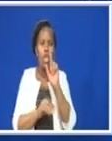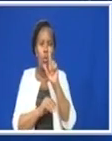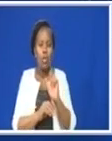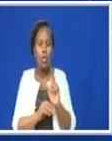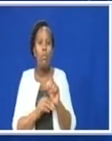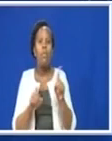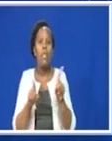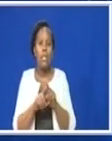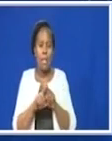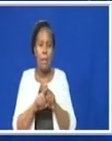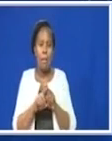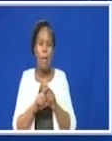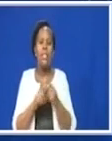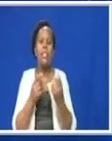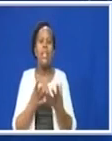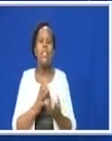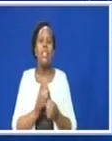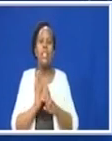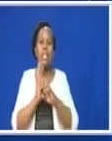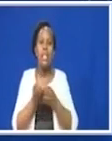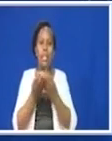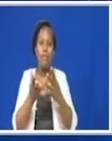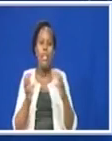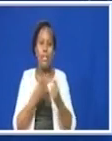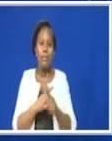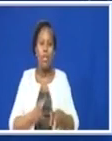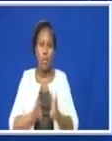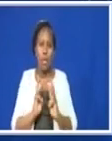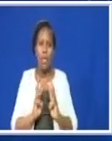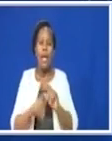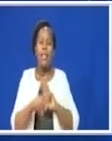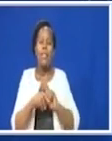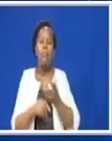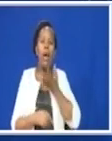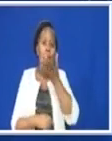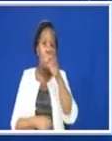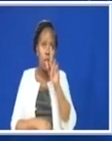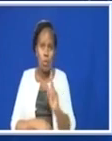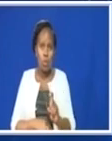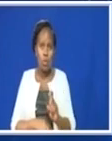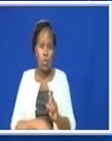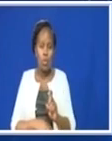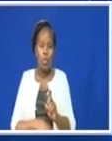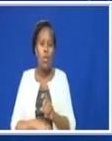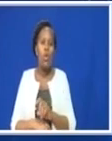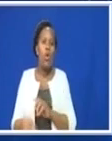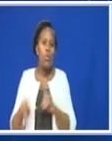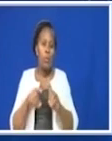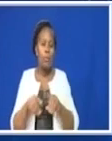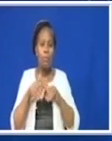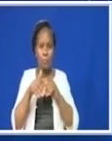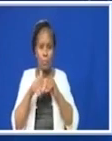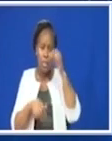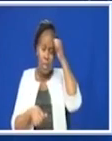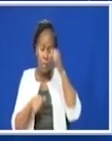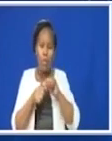framed differently. Then we are saying, when answering the question, we do the following. Remember,